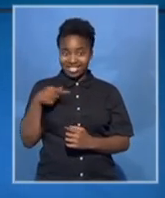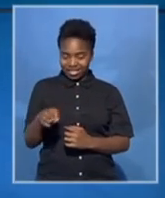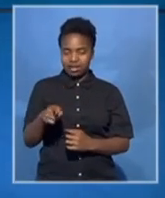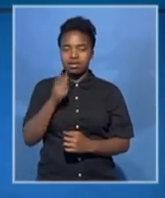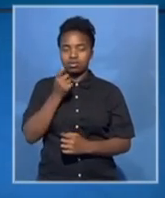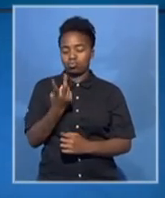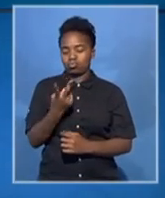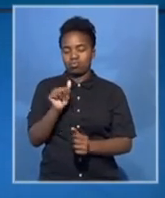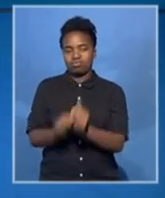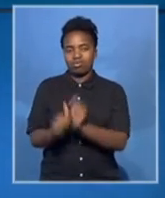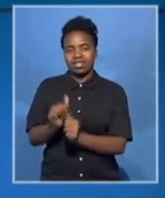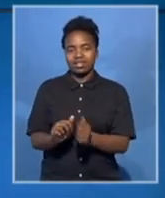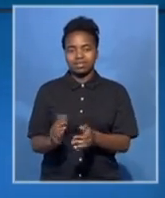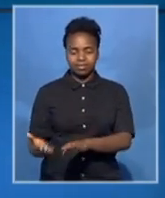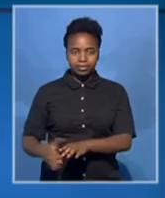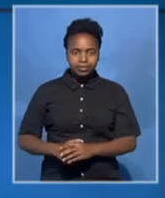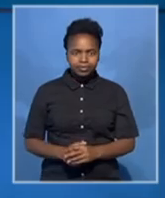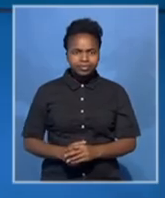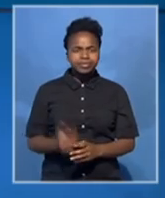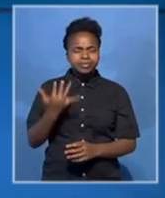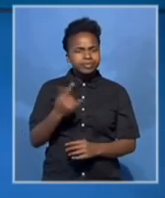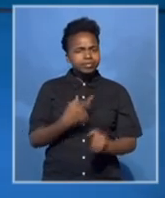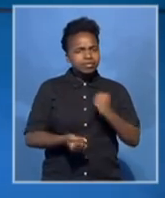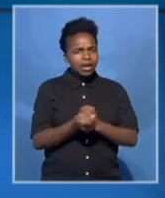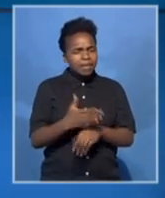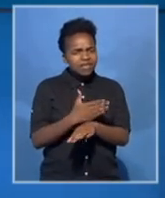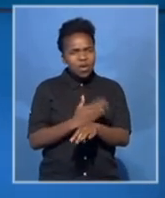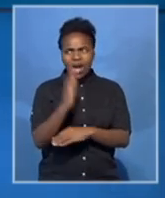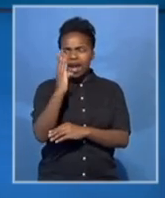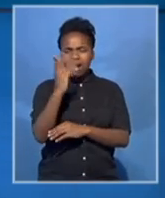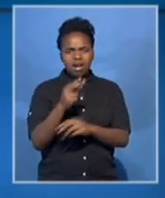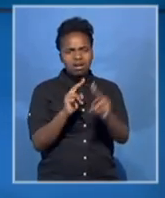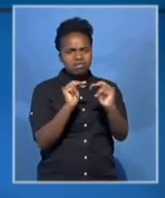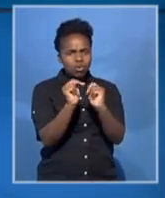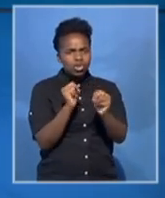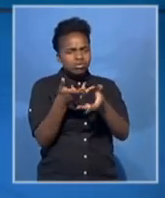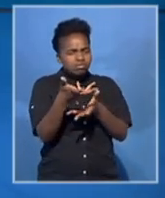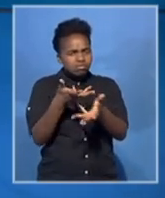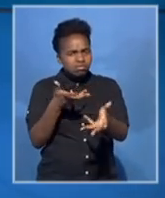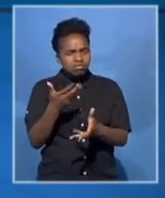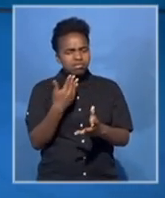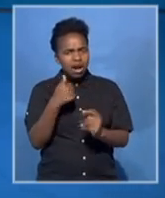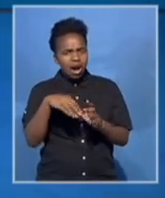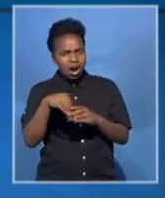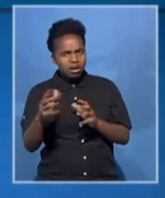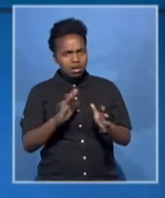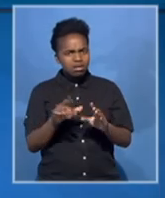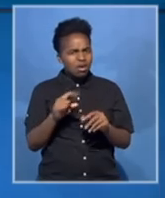press, because there's been negotiations and at one stage it seemed like the standoff would continue for some time.